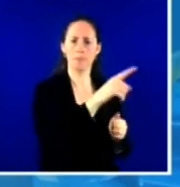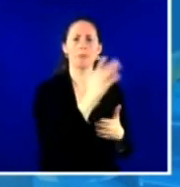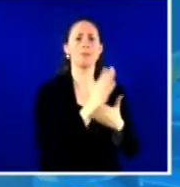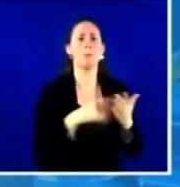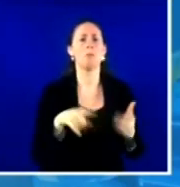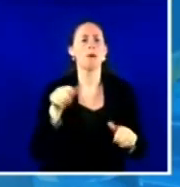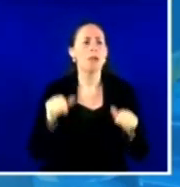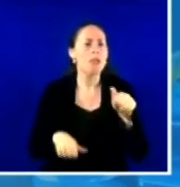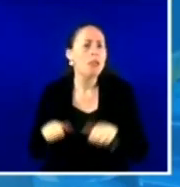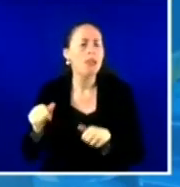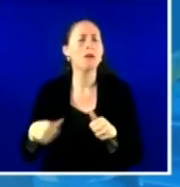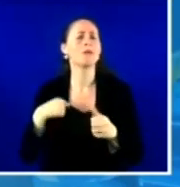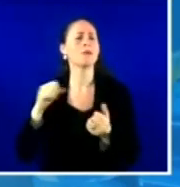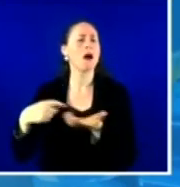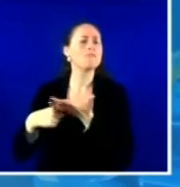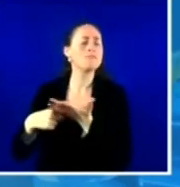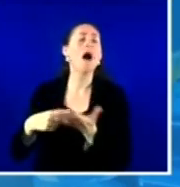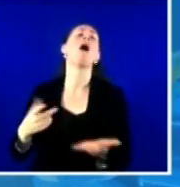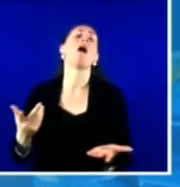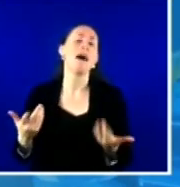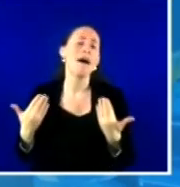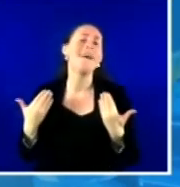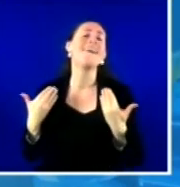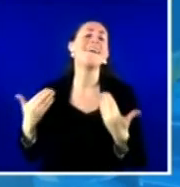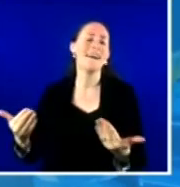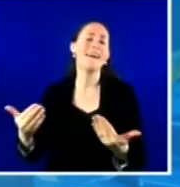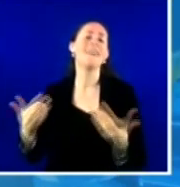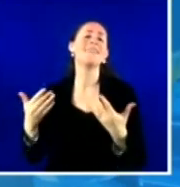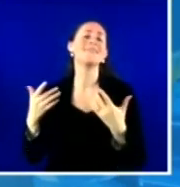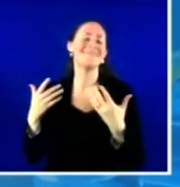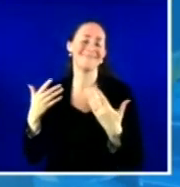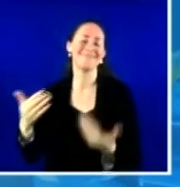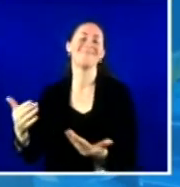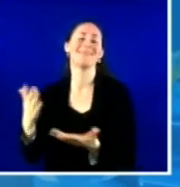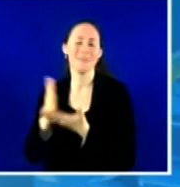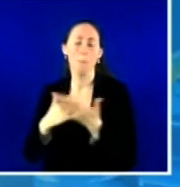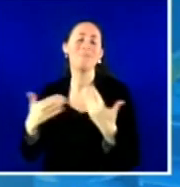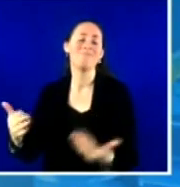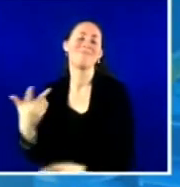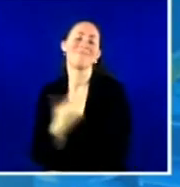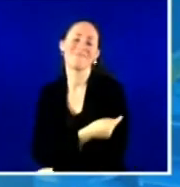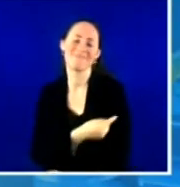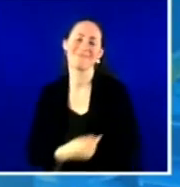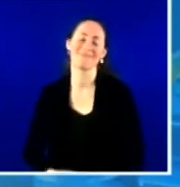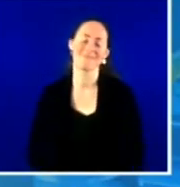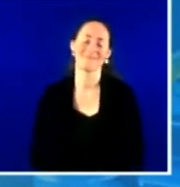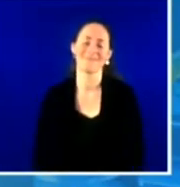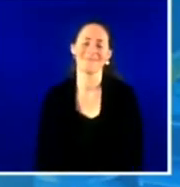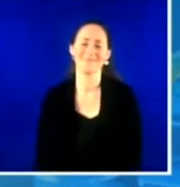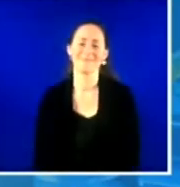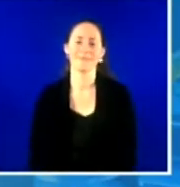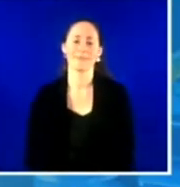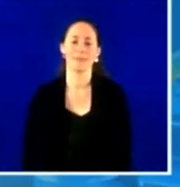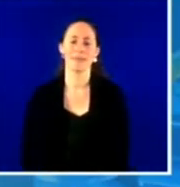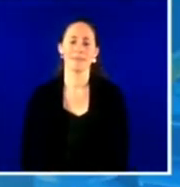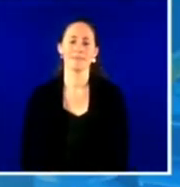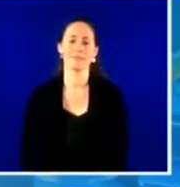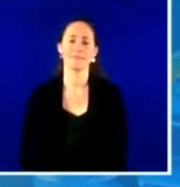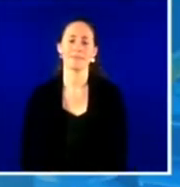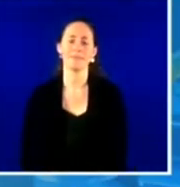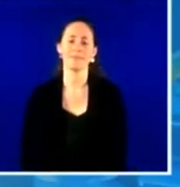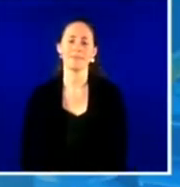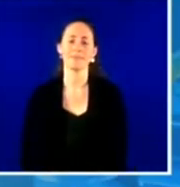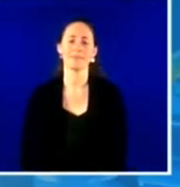acceptance, and then to action. I think other panelists have talked about that as well. I'm using some specific examples of some of the groups that